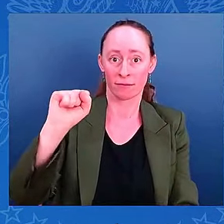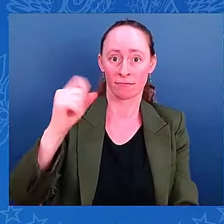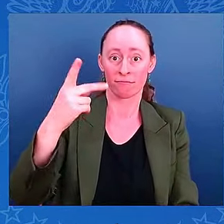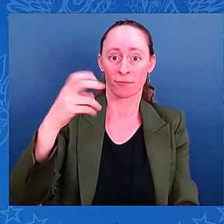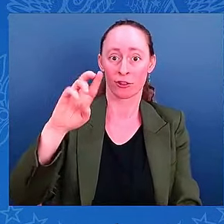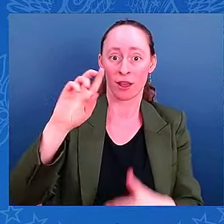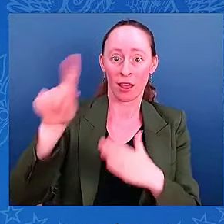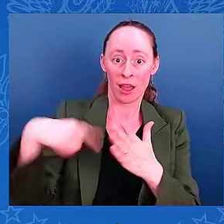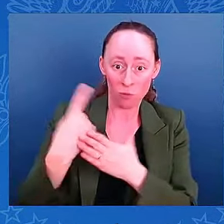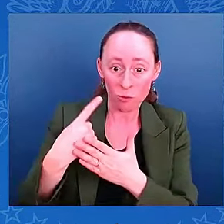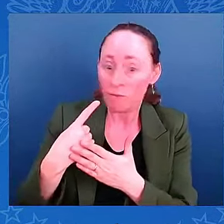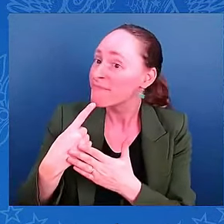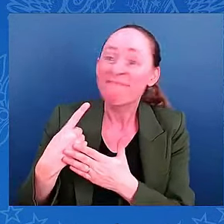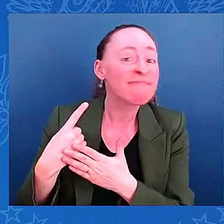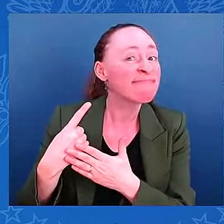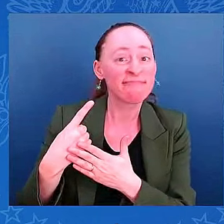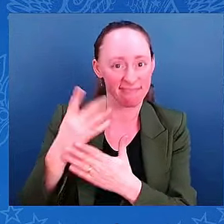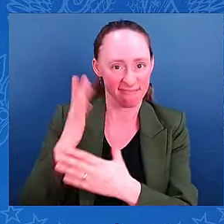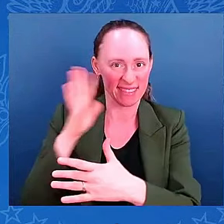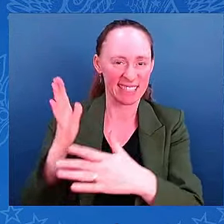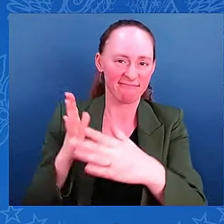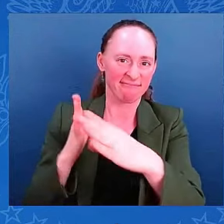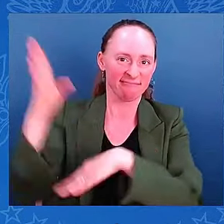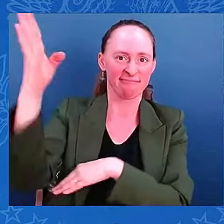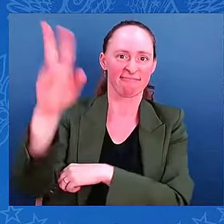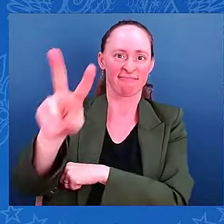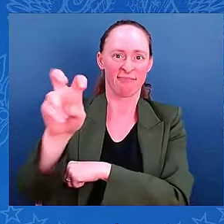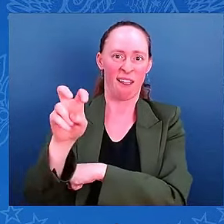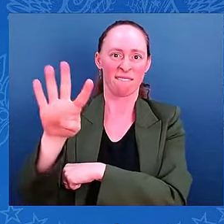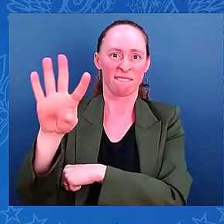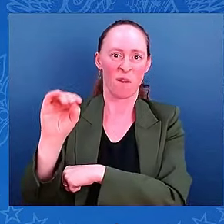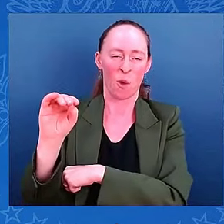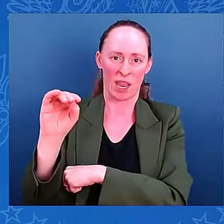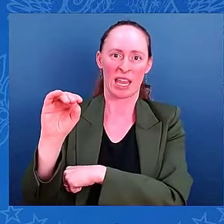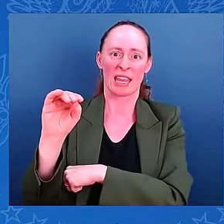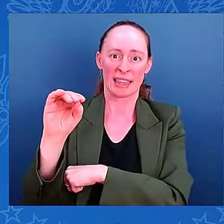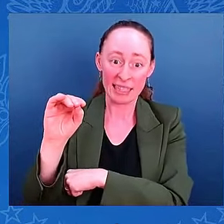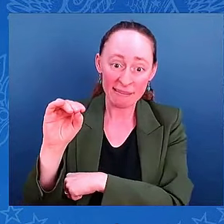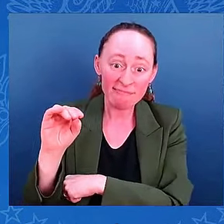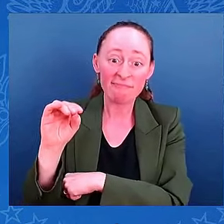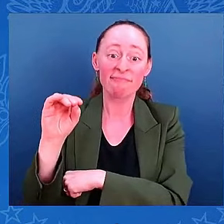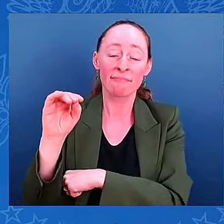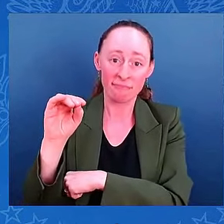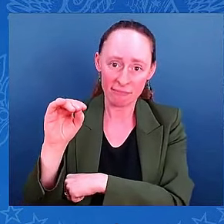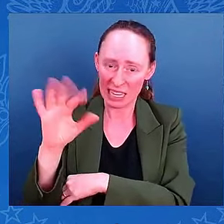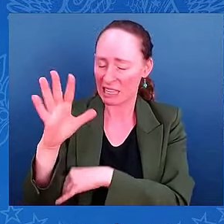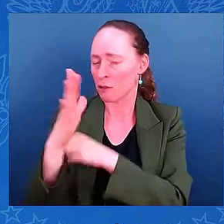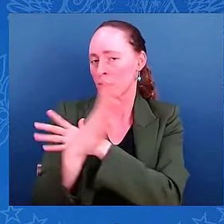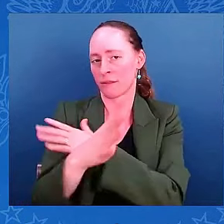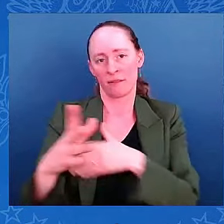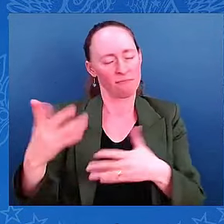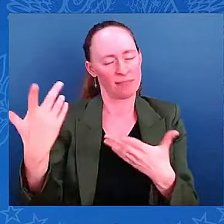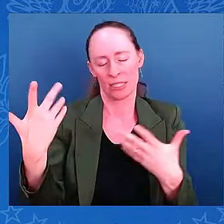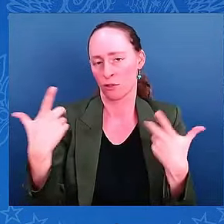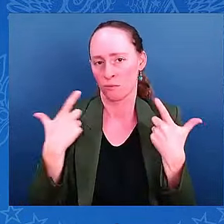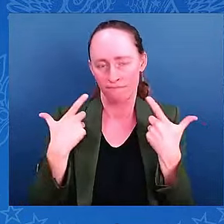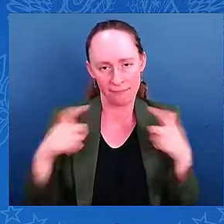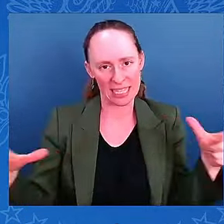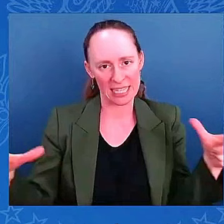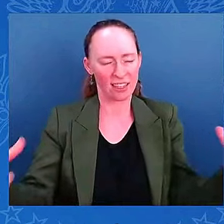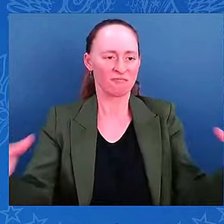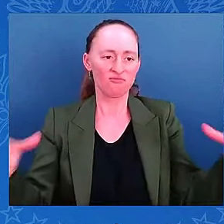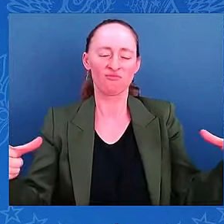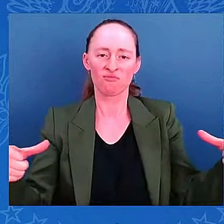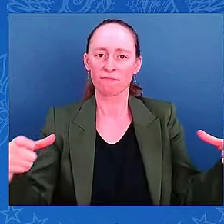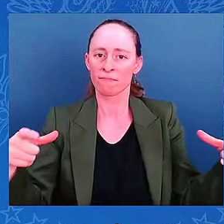with these winds. So, that's a huge area that we can see some of that damage. Very concerned about the storm surge, and I wanted to double